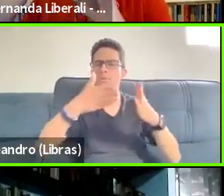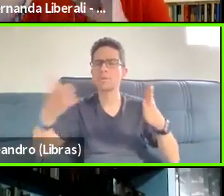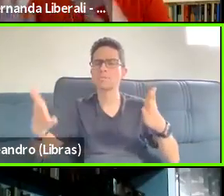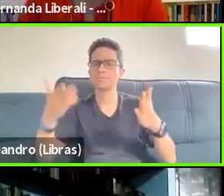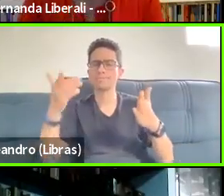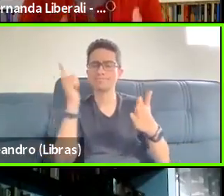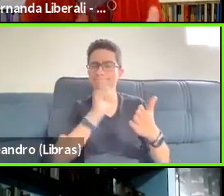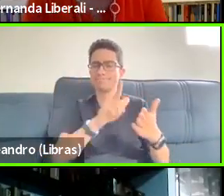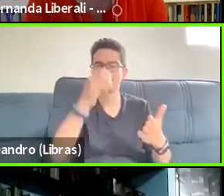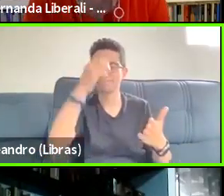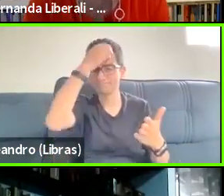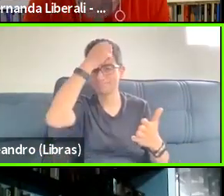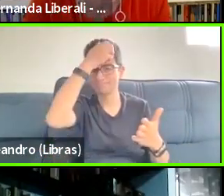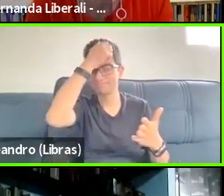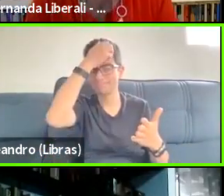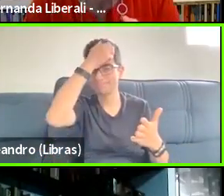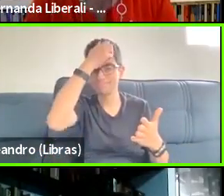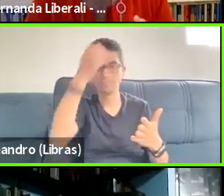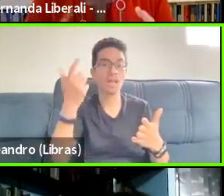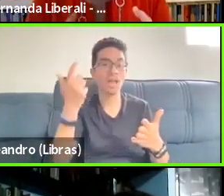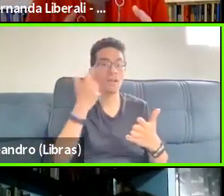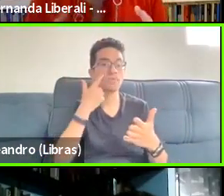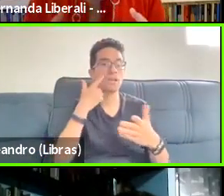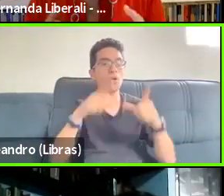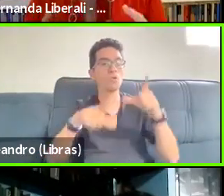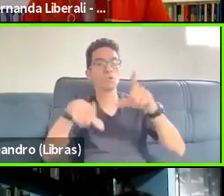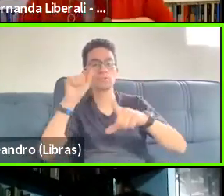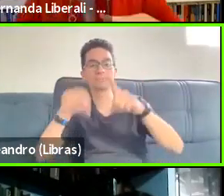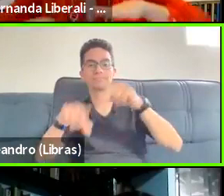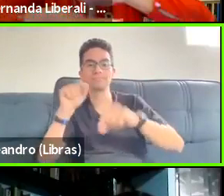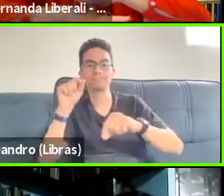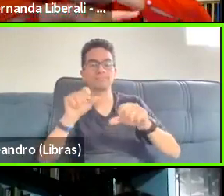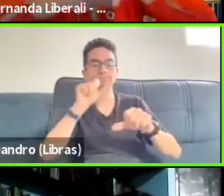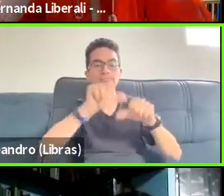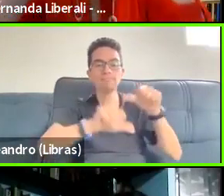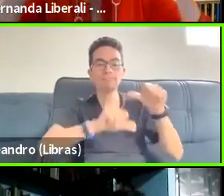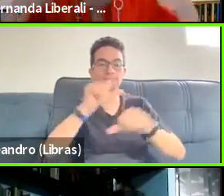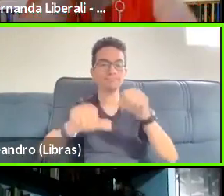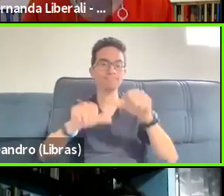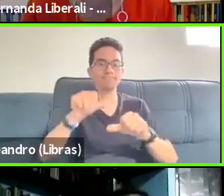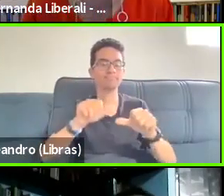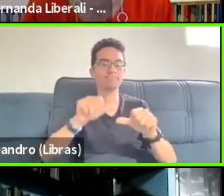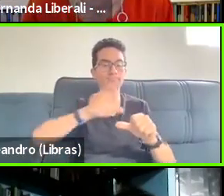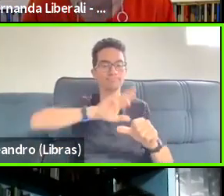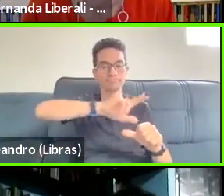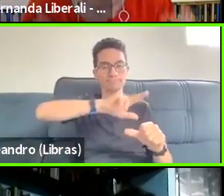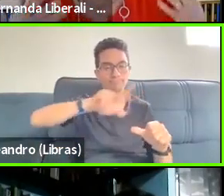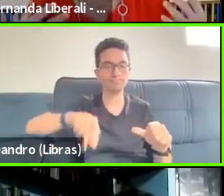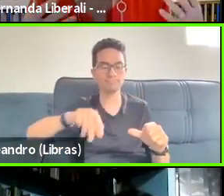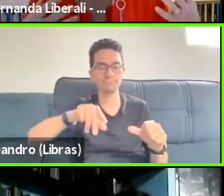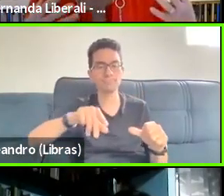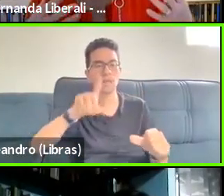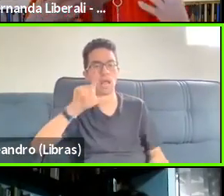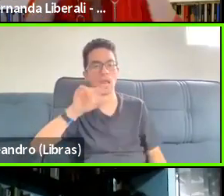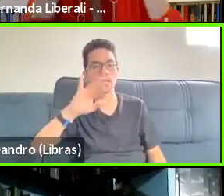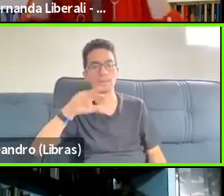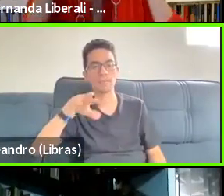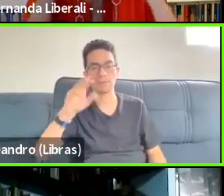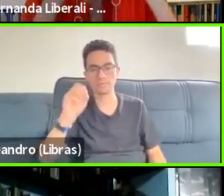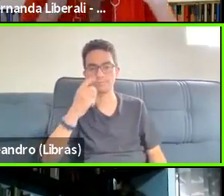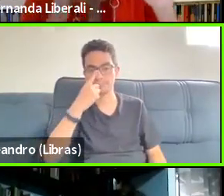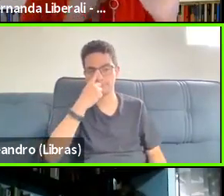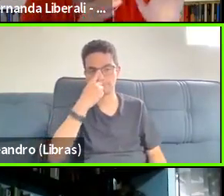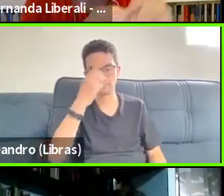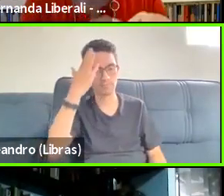multiliteracy. So my question for you is how do you connect this to this idea of a flat chat? Because we